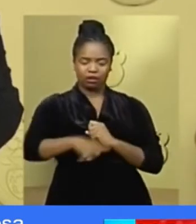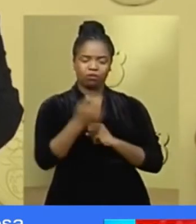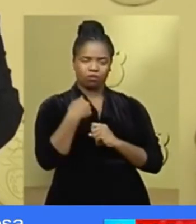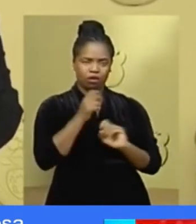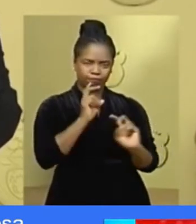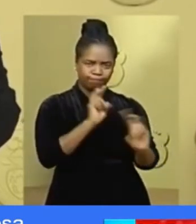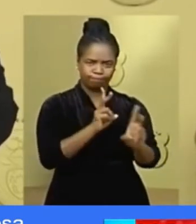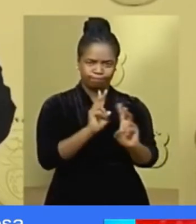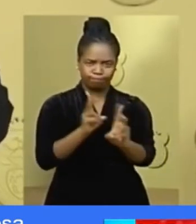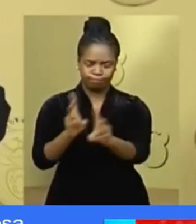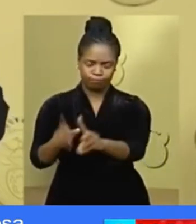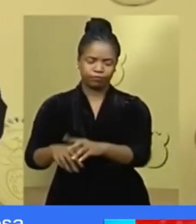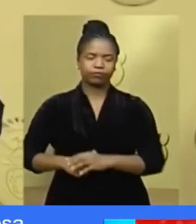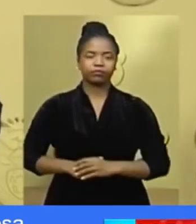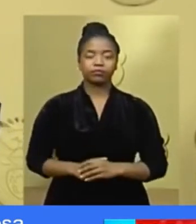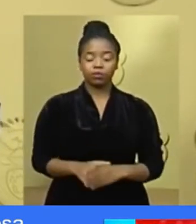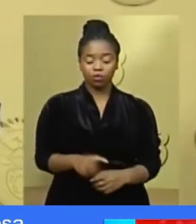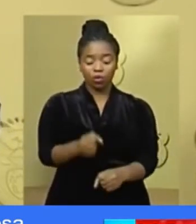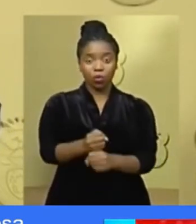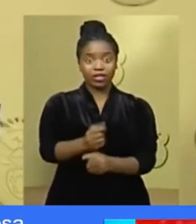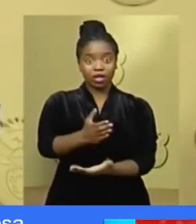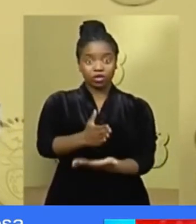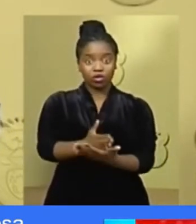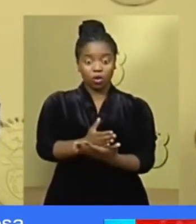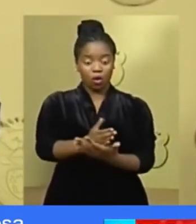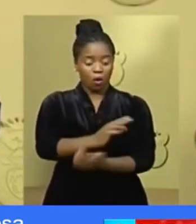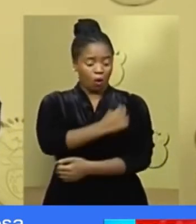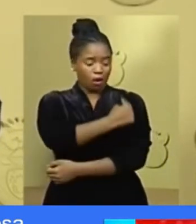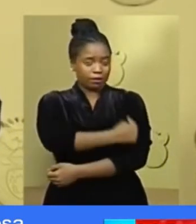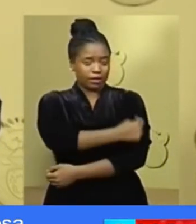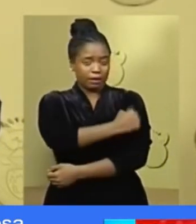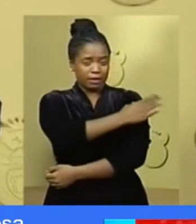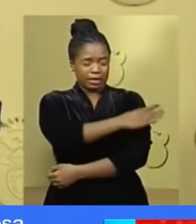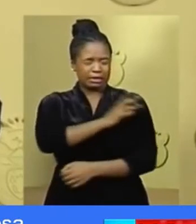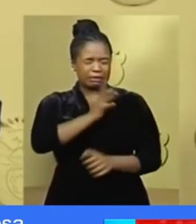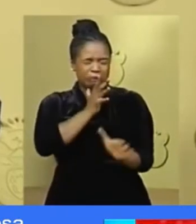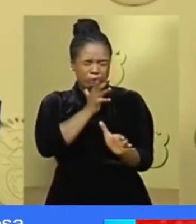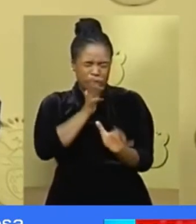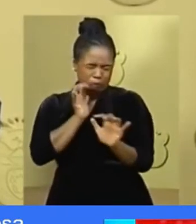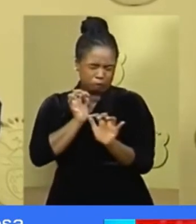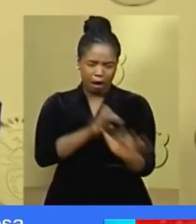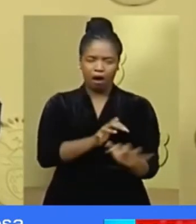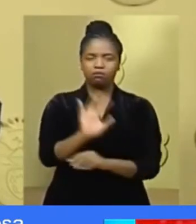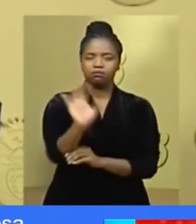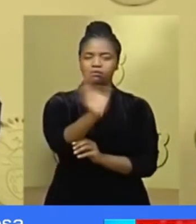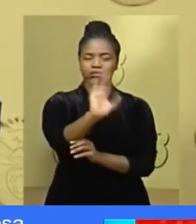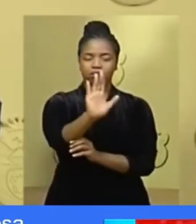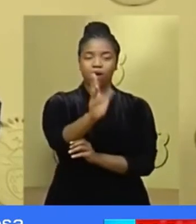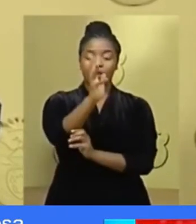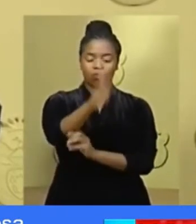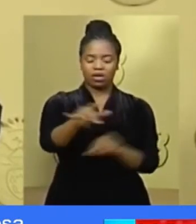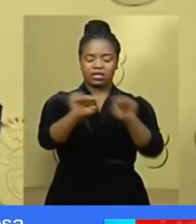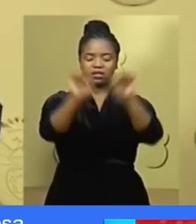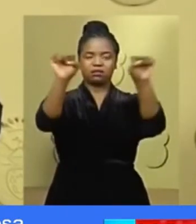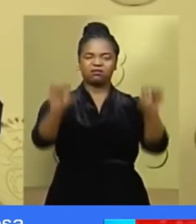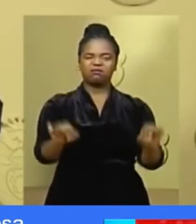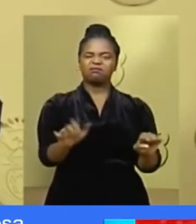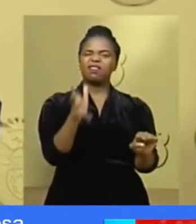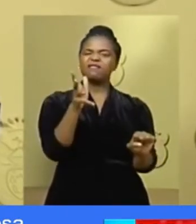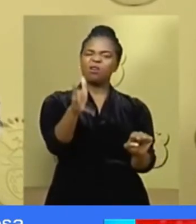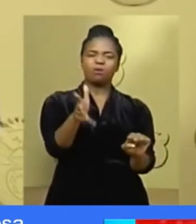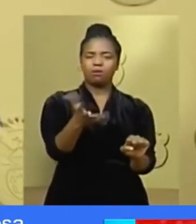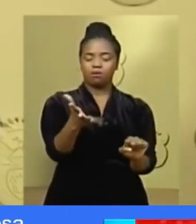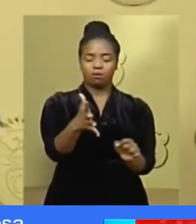To ensure that hospitals are not overwhelmed a system will be put in place for centralized